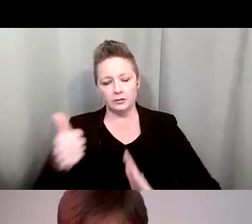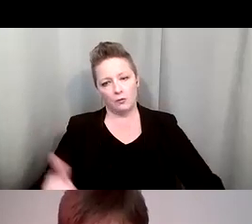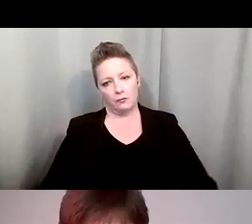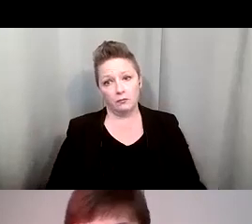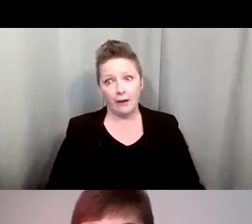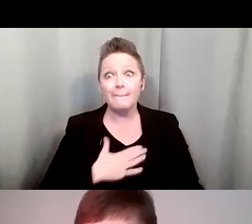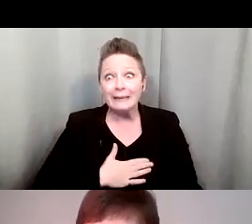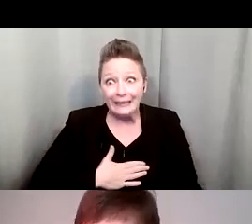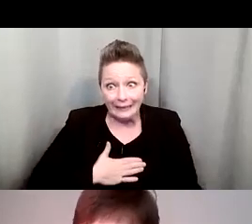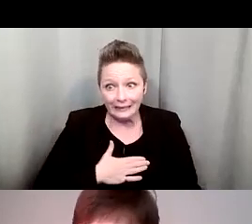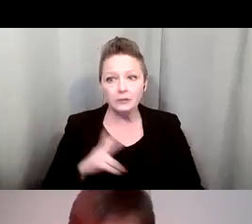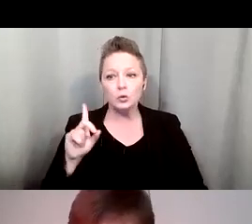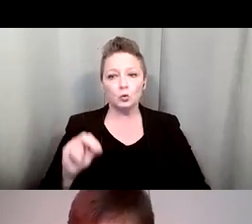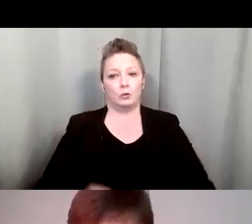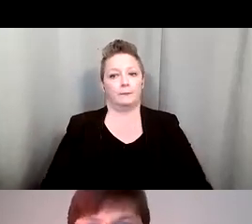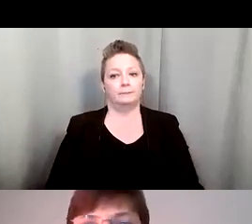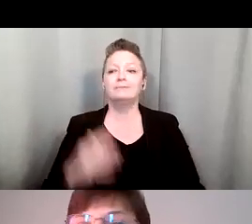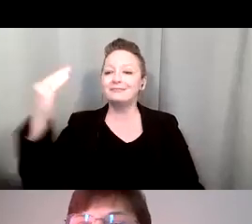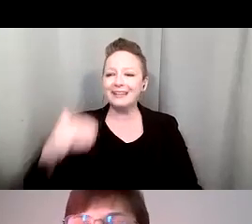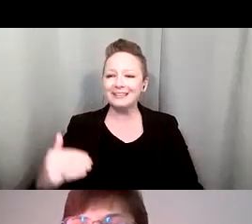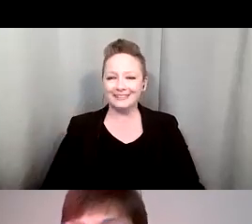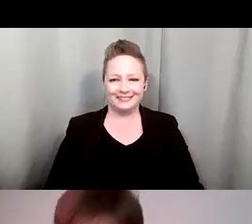do. Next slide, please.